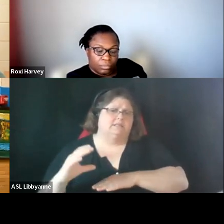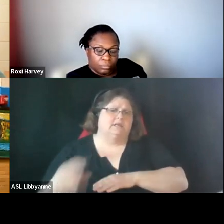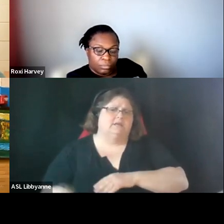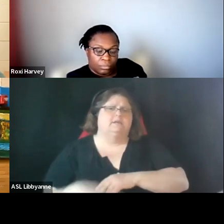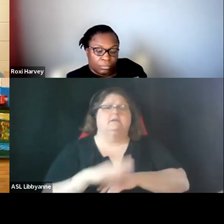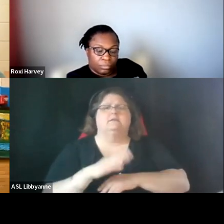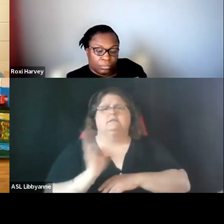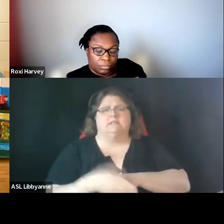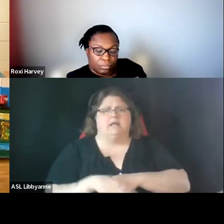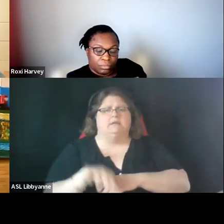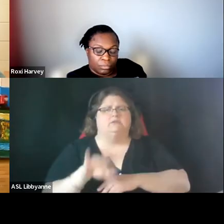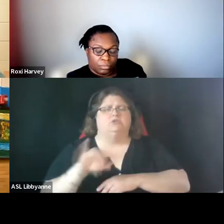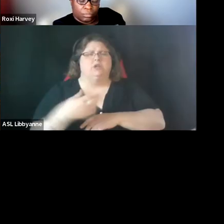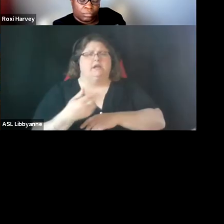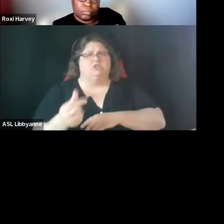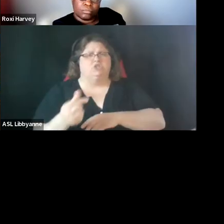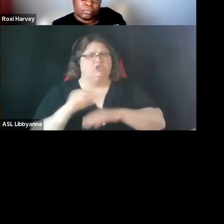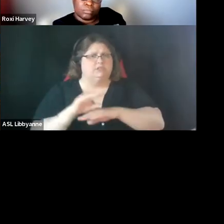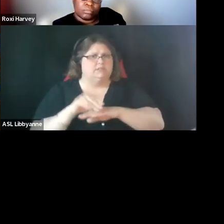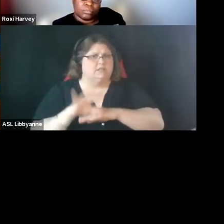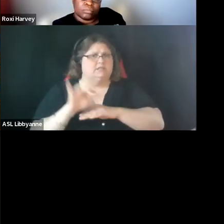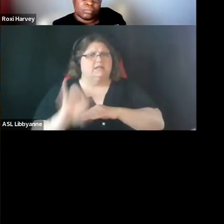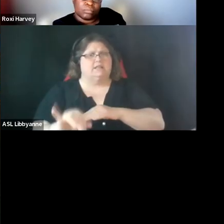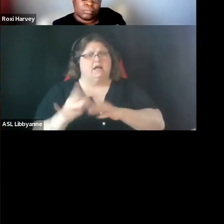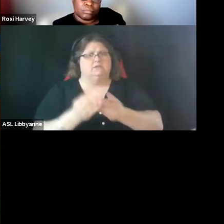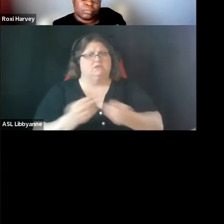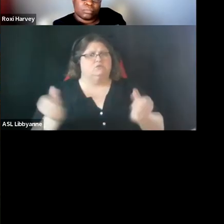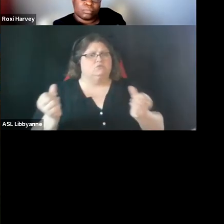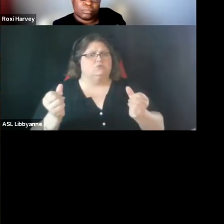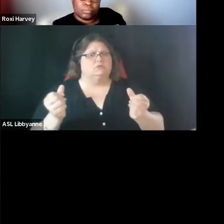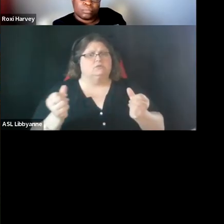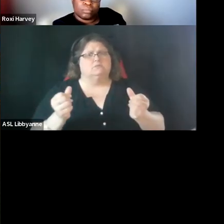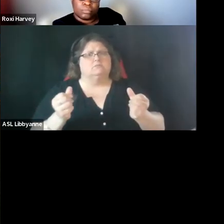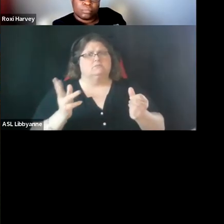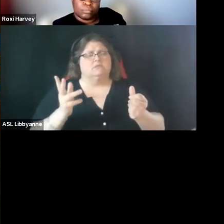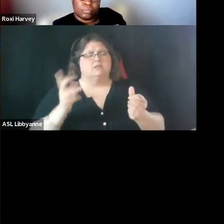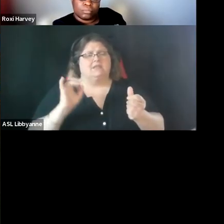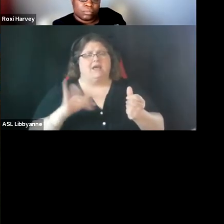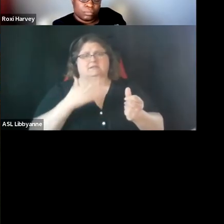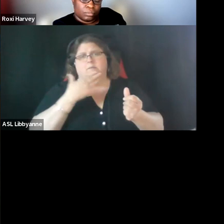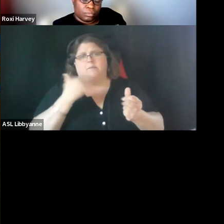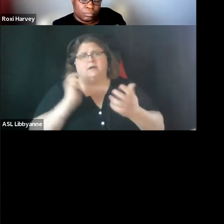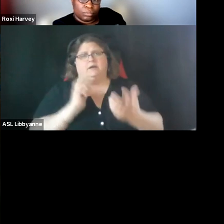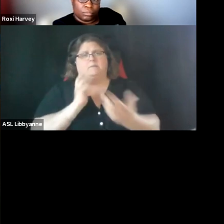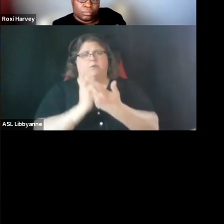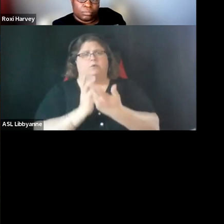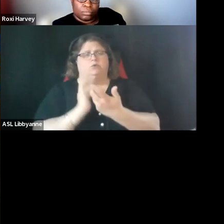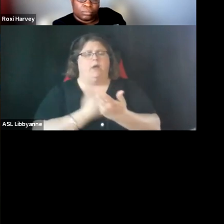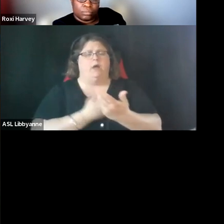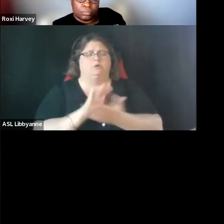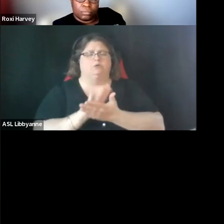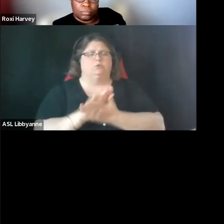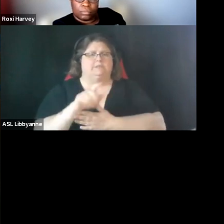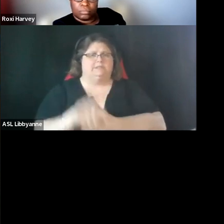offers a highly advantageous solution that will meet the boston public school's needs and mr valenzuela has volunteered